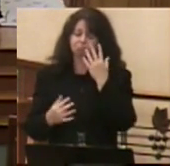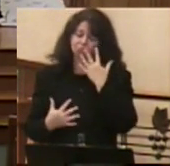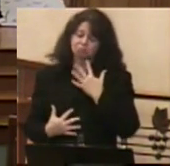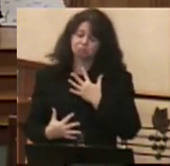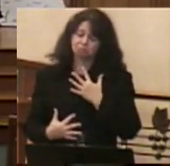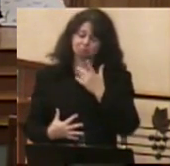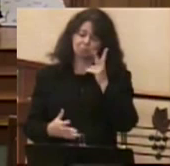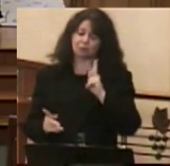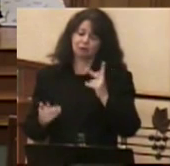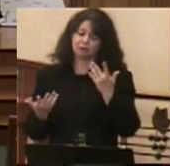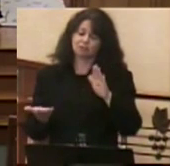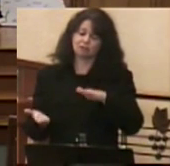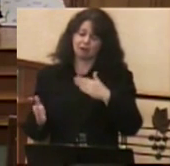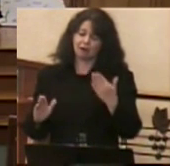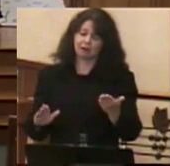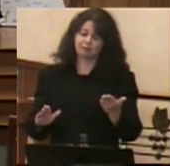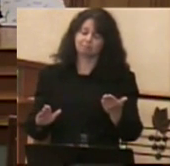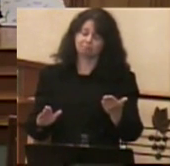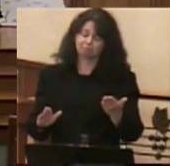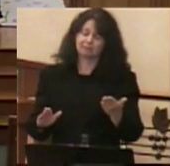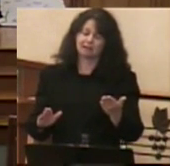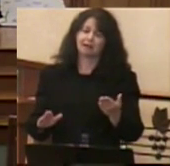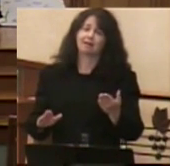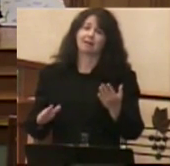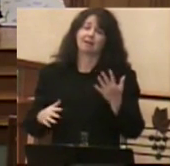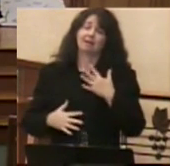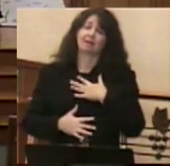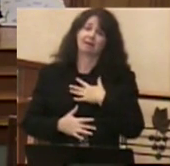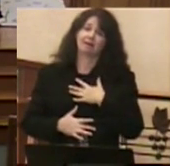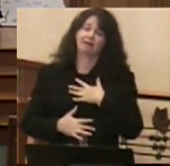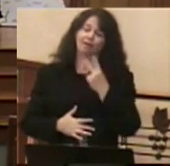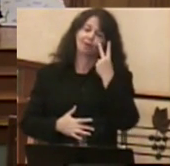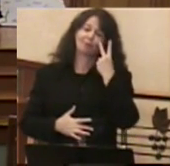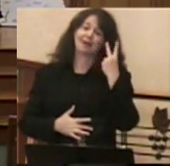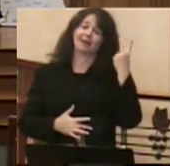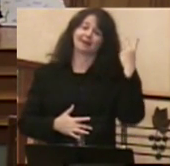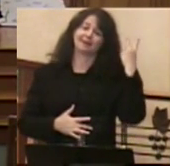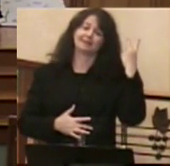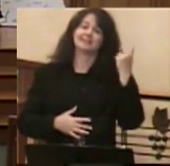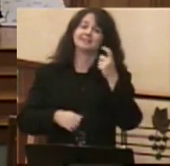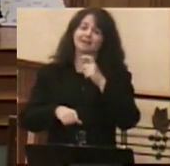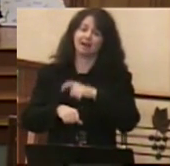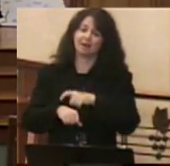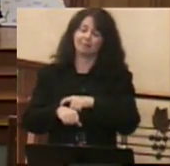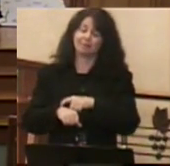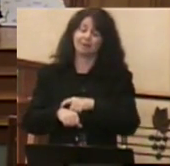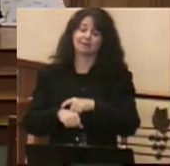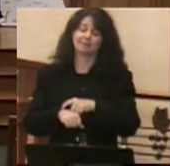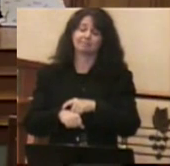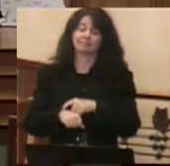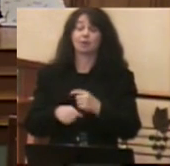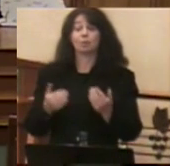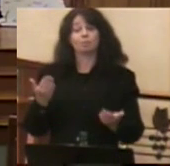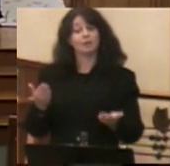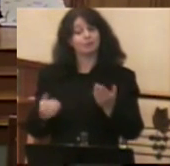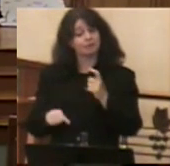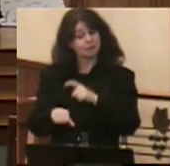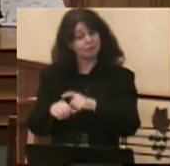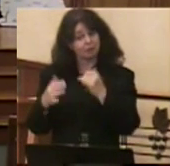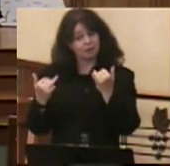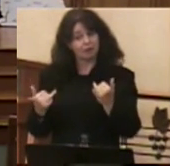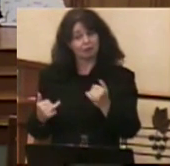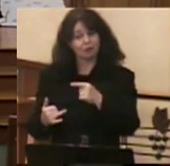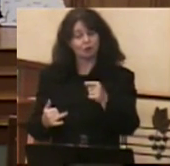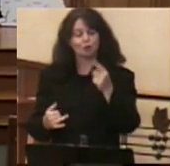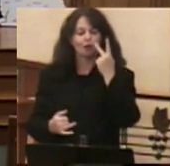miss. Ah, the good old days is how we reflect on a time that has been, or maybe there is a time now that